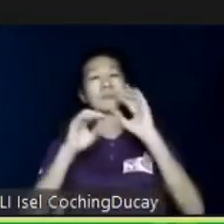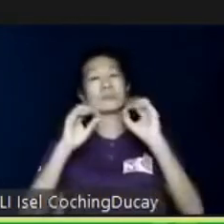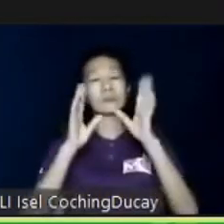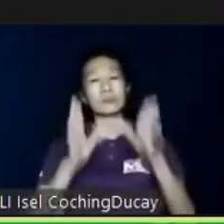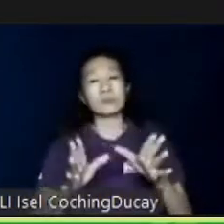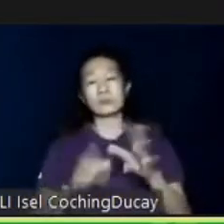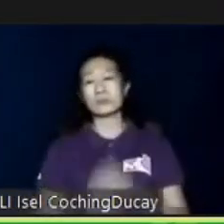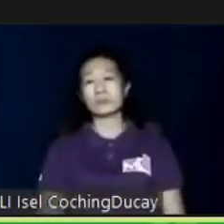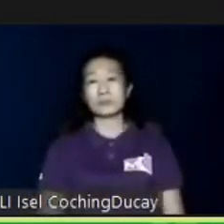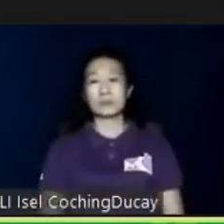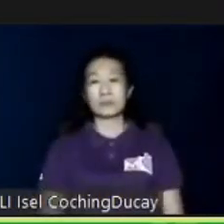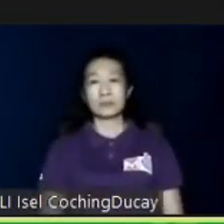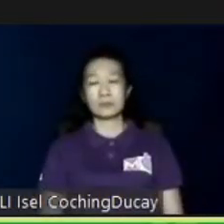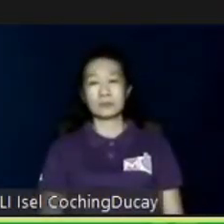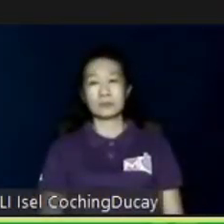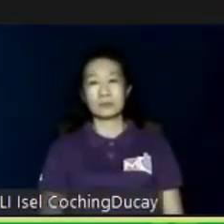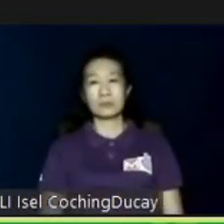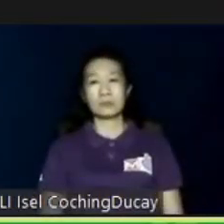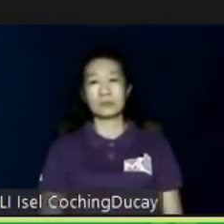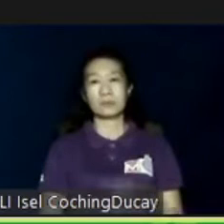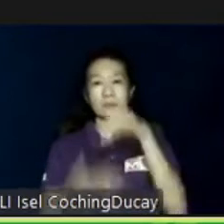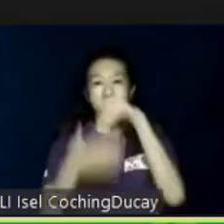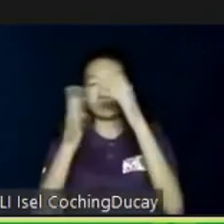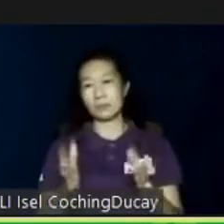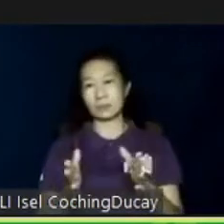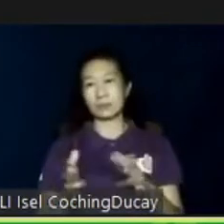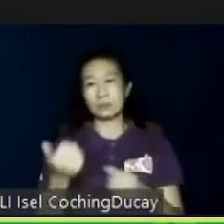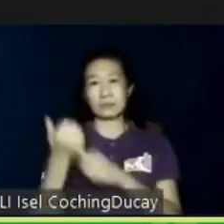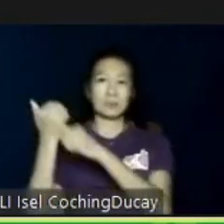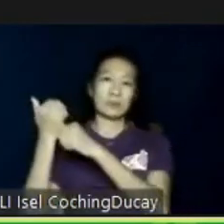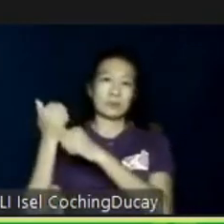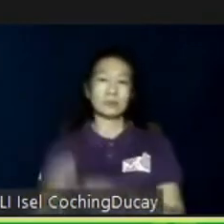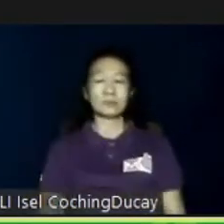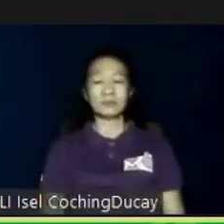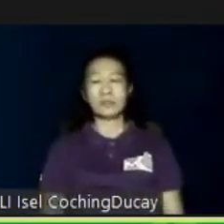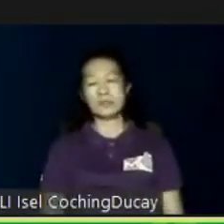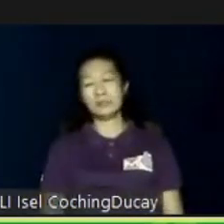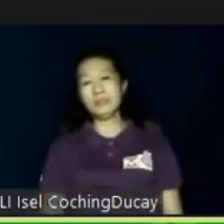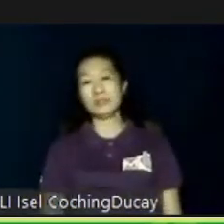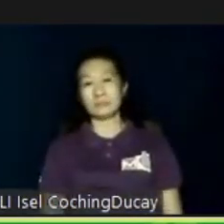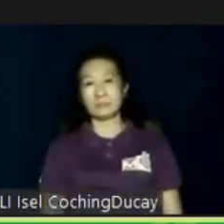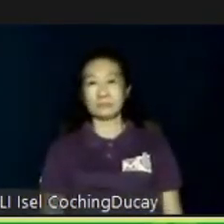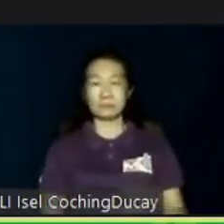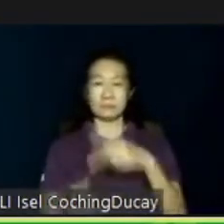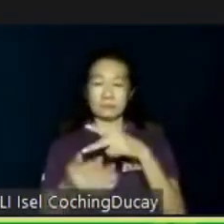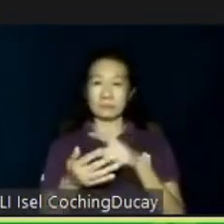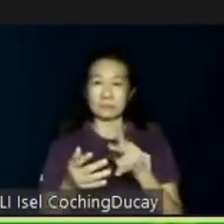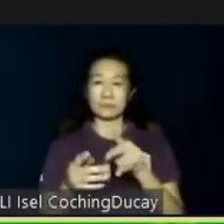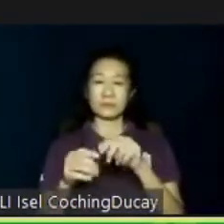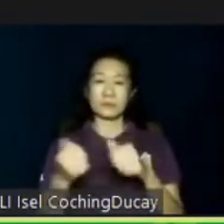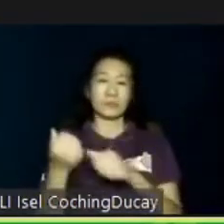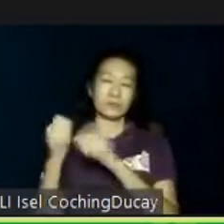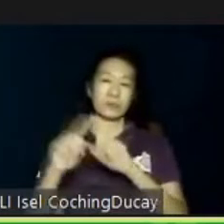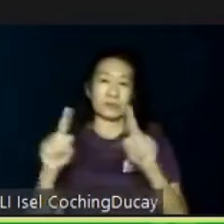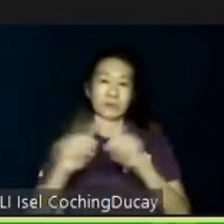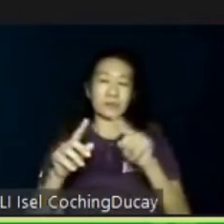who are employed. We were also assisted by PayPal Foundation. So, they were able